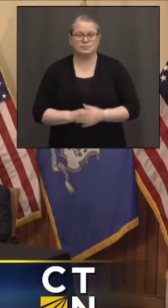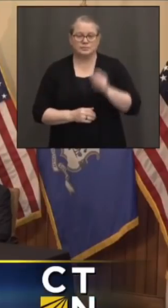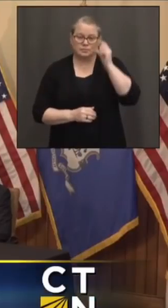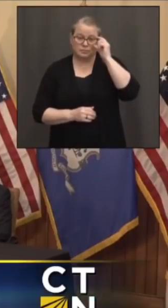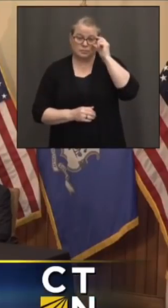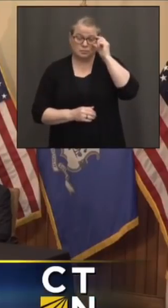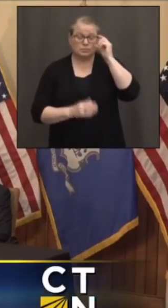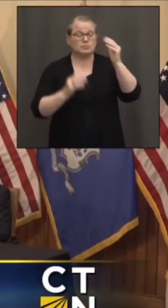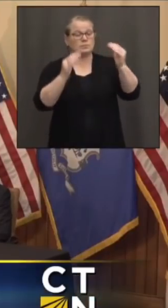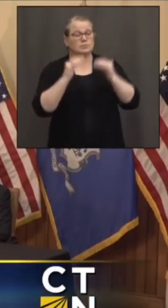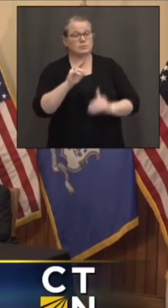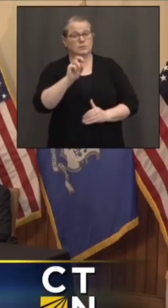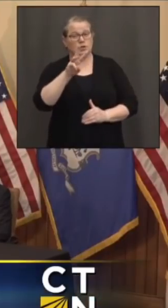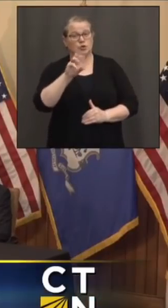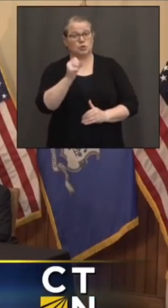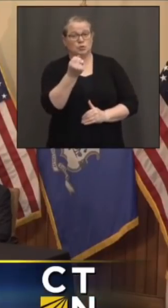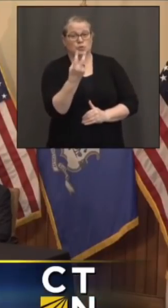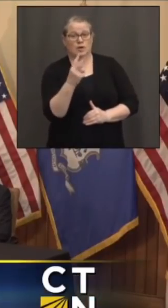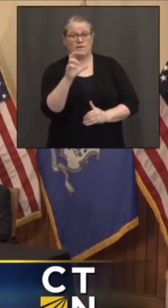News 12, Connecticut.